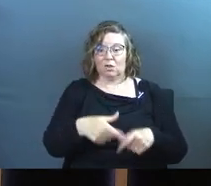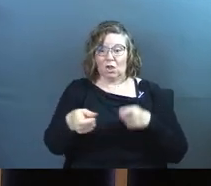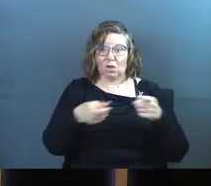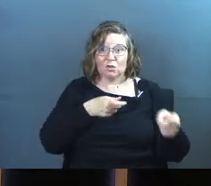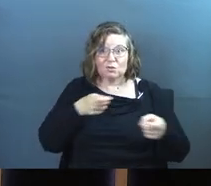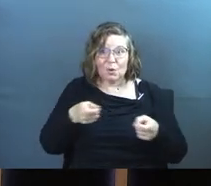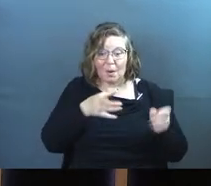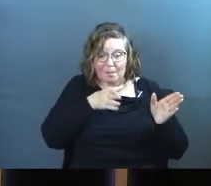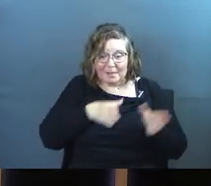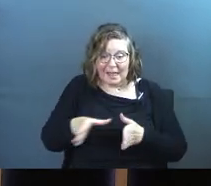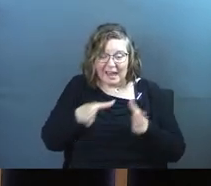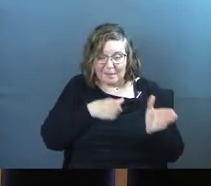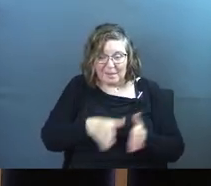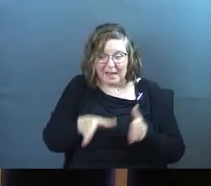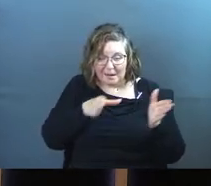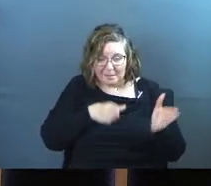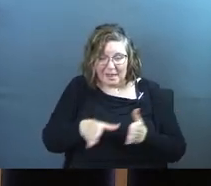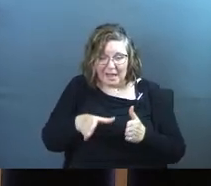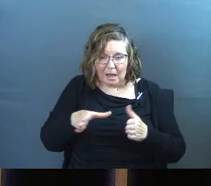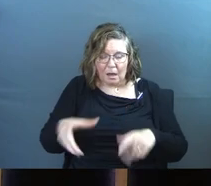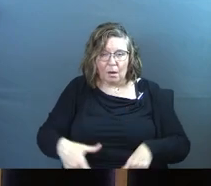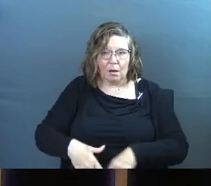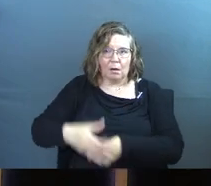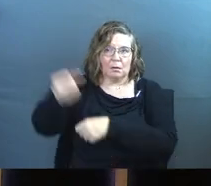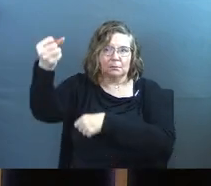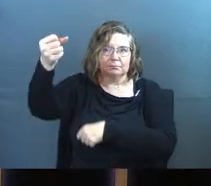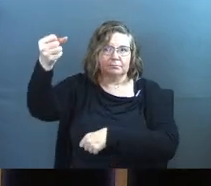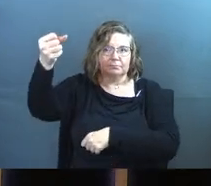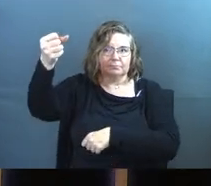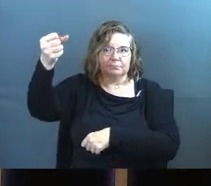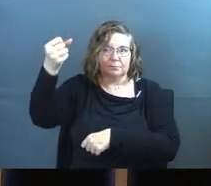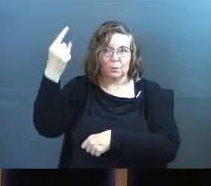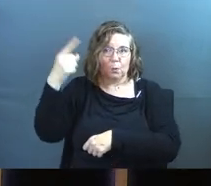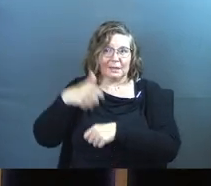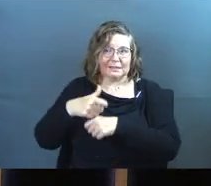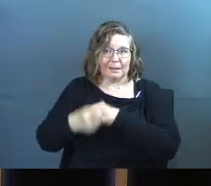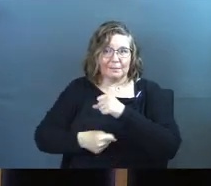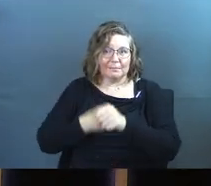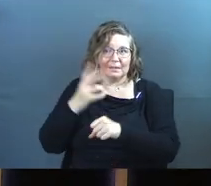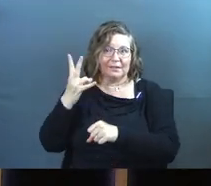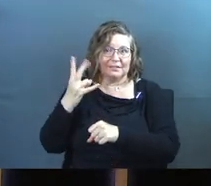control, all that planning, all that stuff away from them for once every seven years.